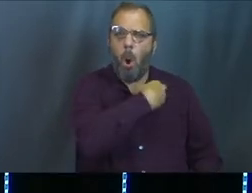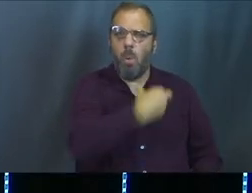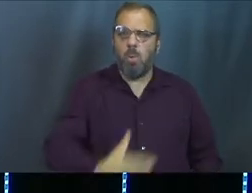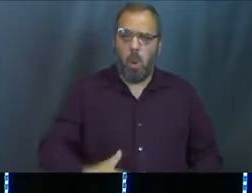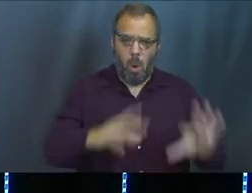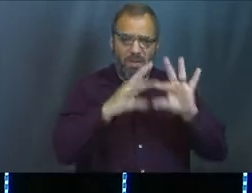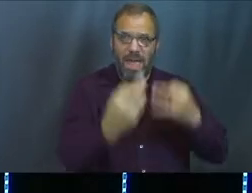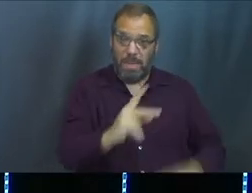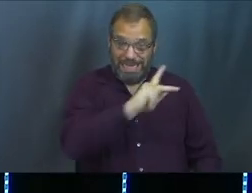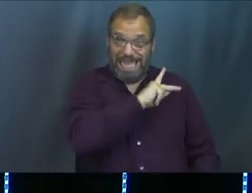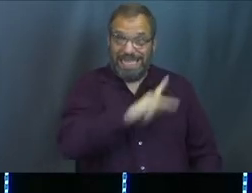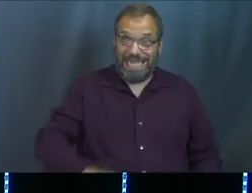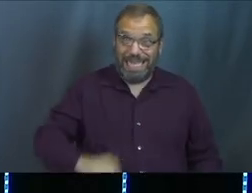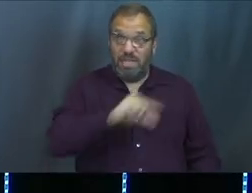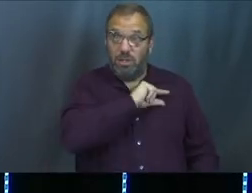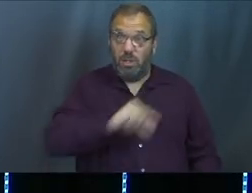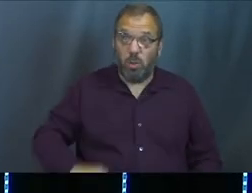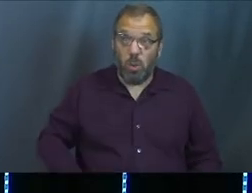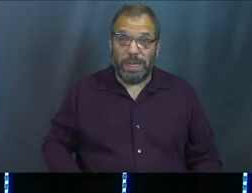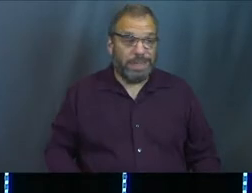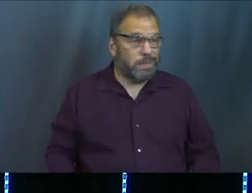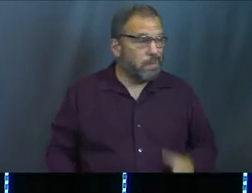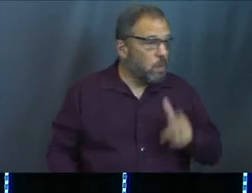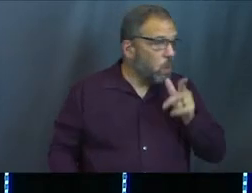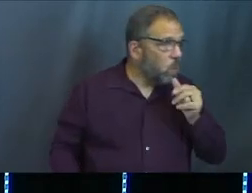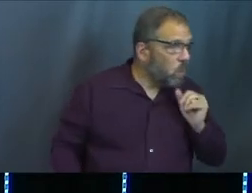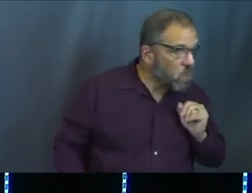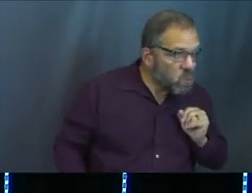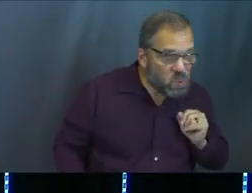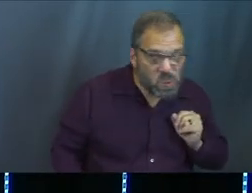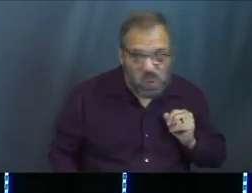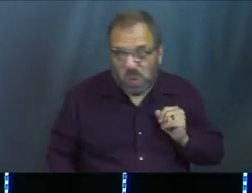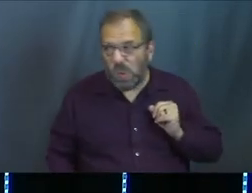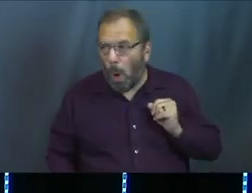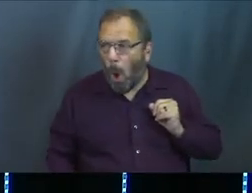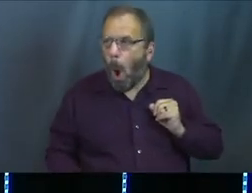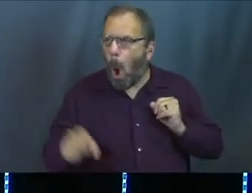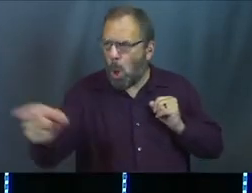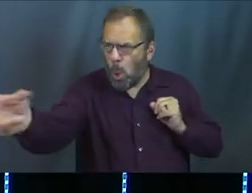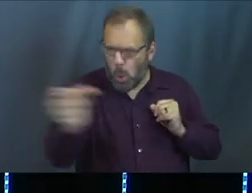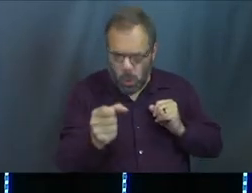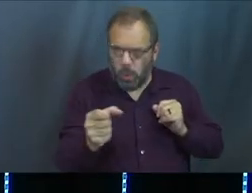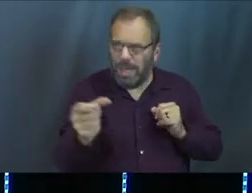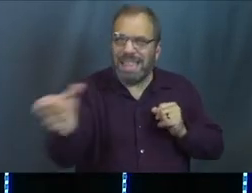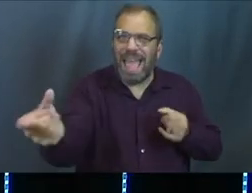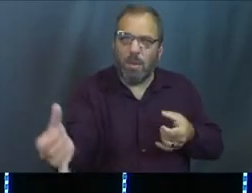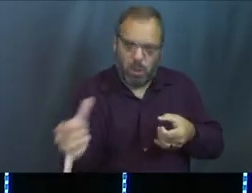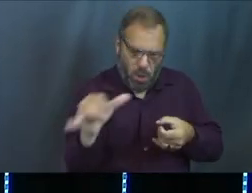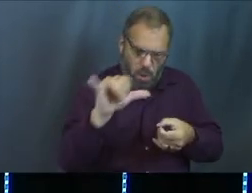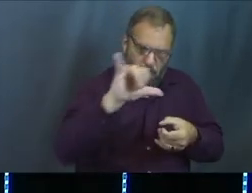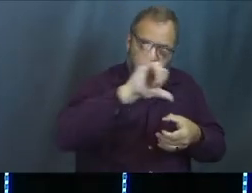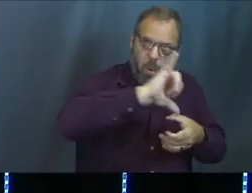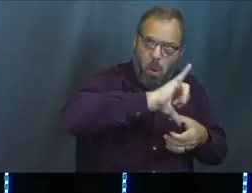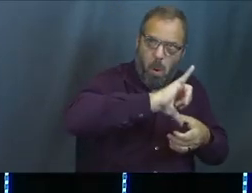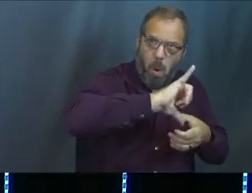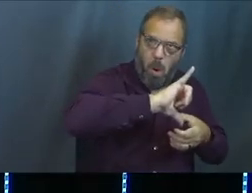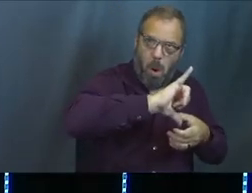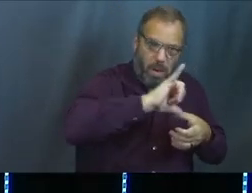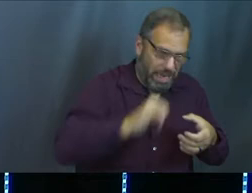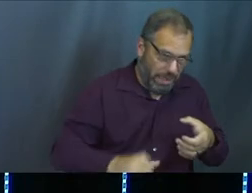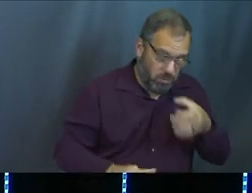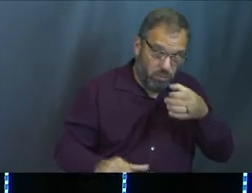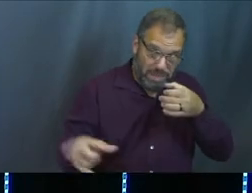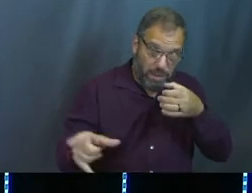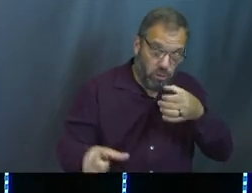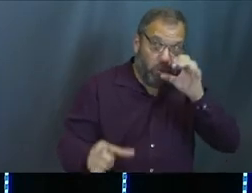families and kings and queens, they would have somebody that would pour and hand them their drinks, okay? The reason behind